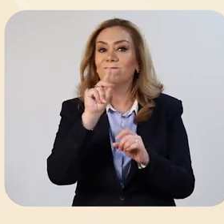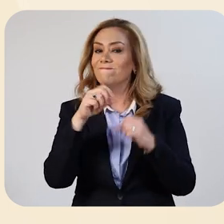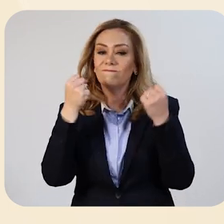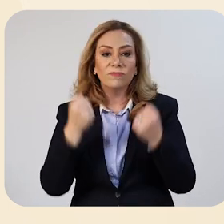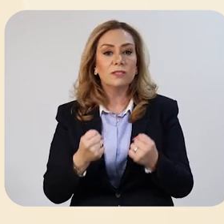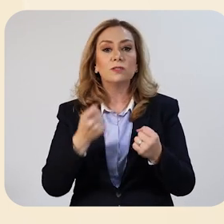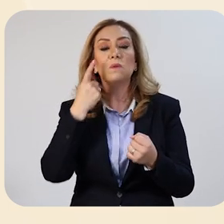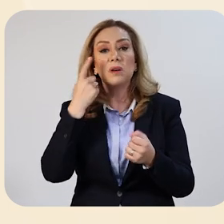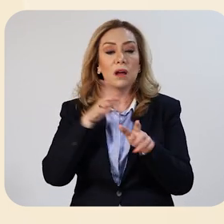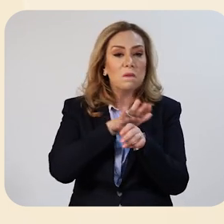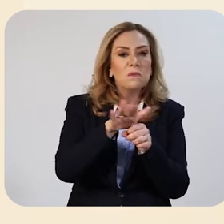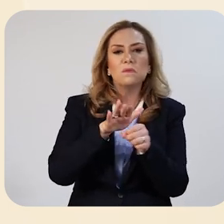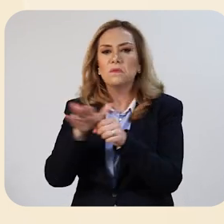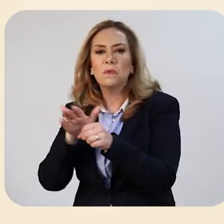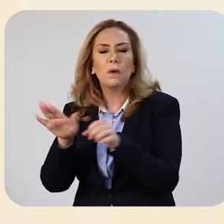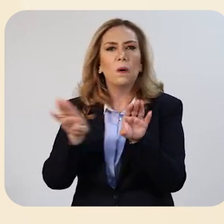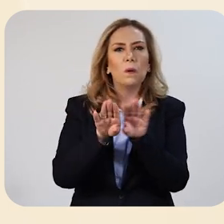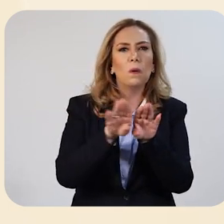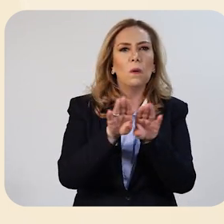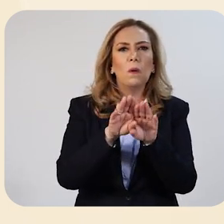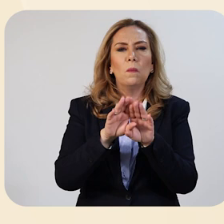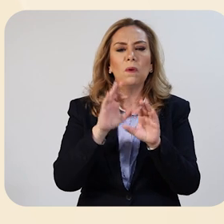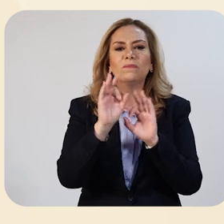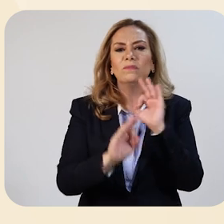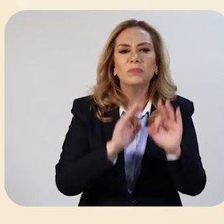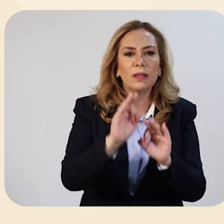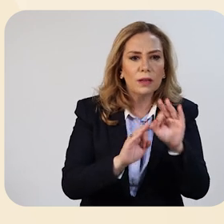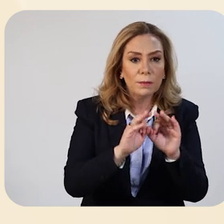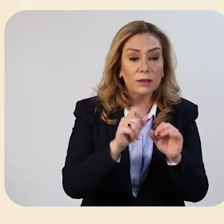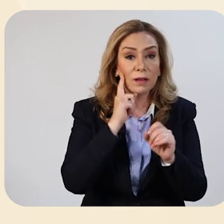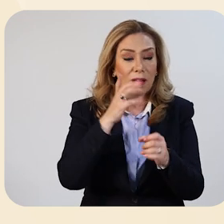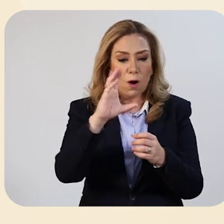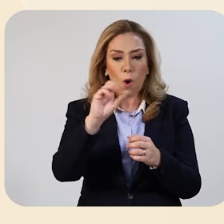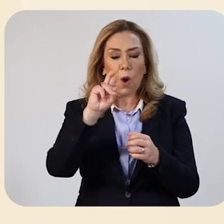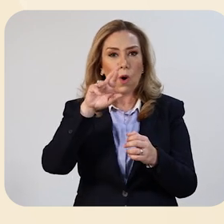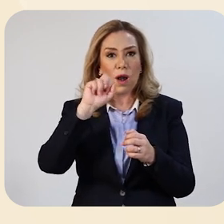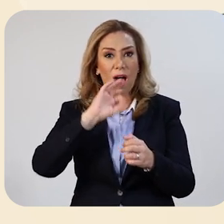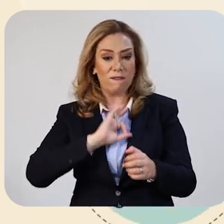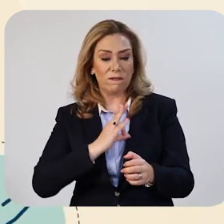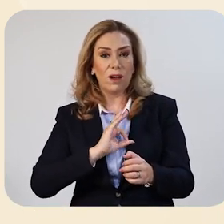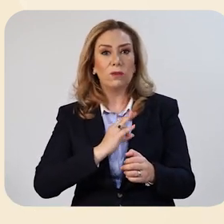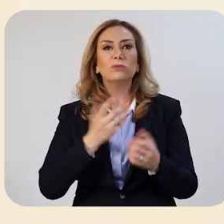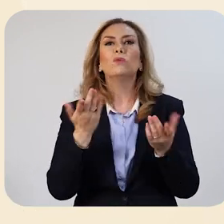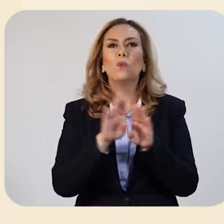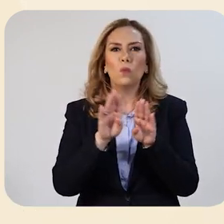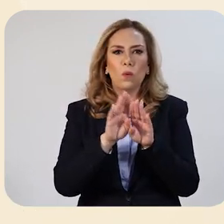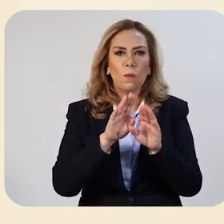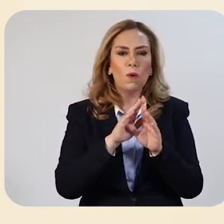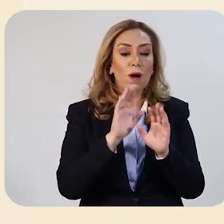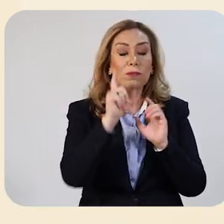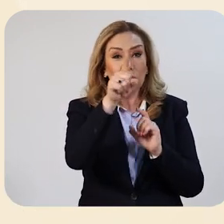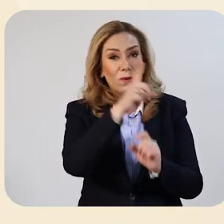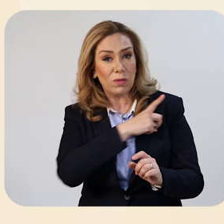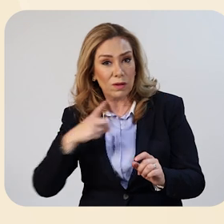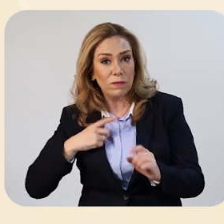primary responses to the virus as there are no specific treatments for coronavirus as yet. Methods of infection prevention